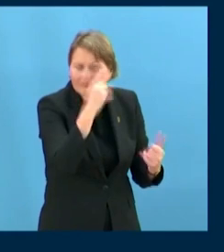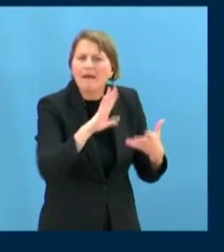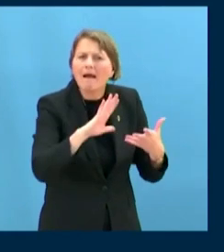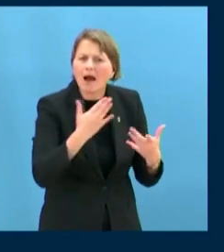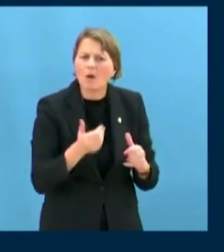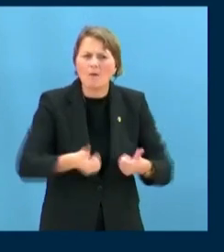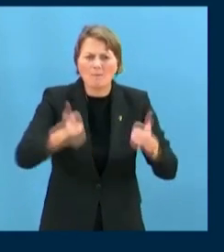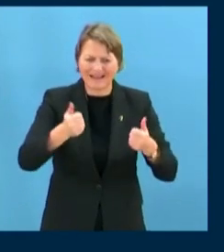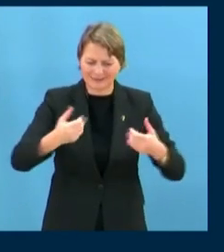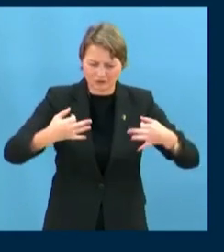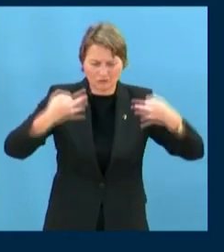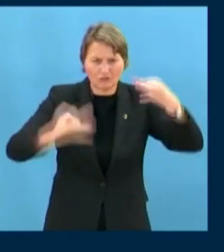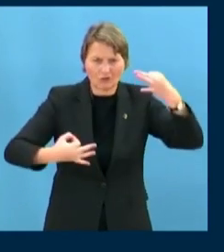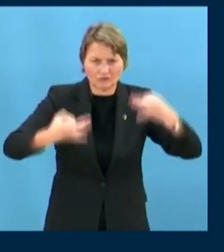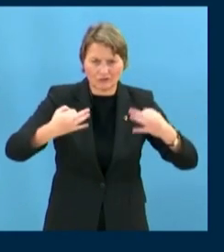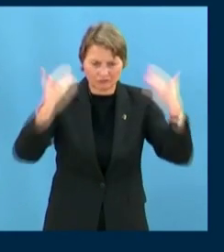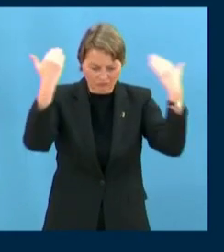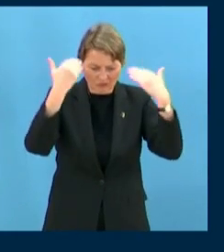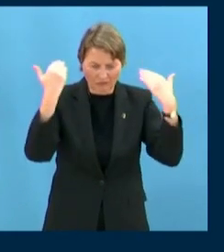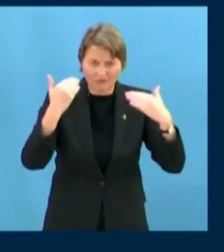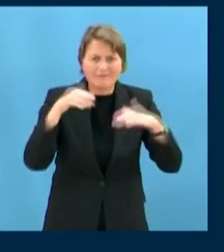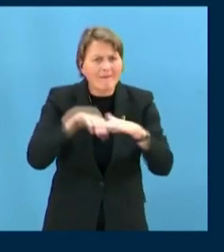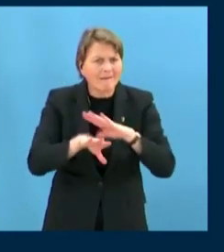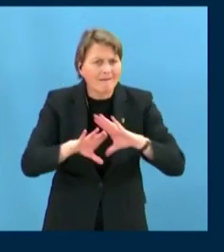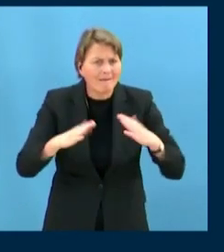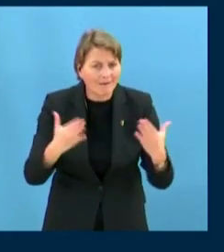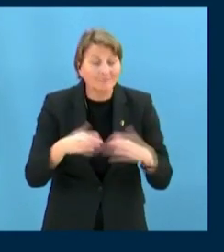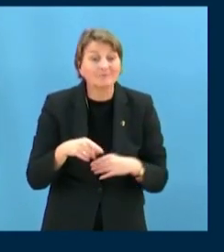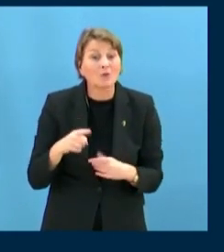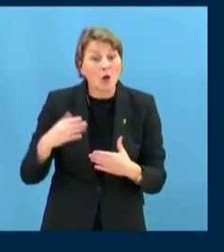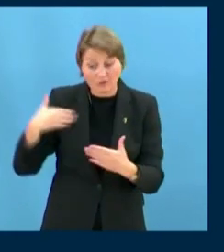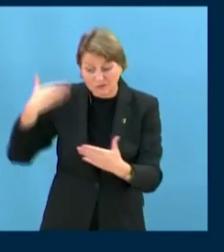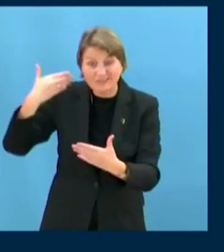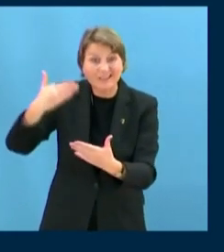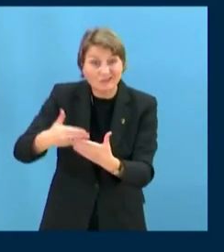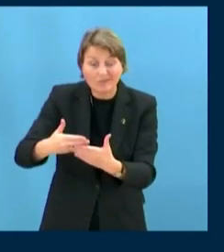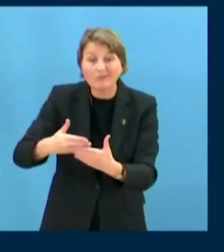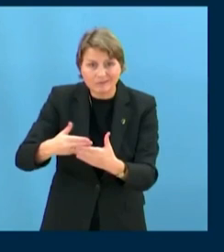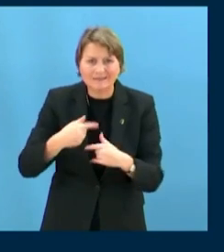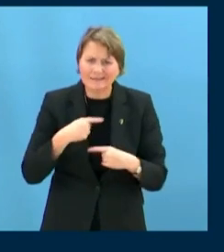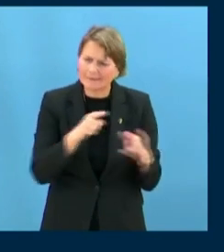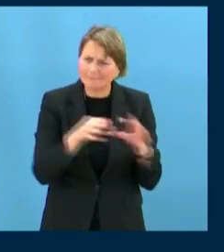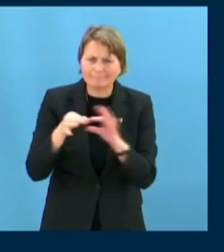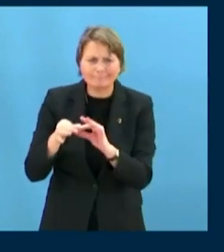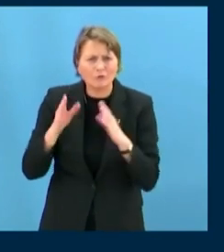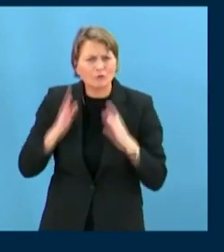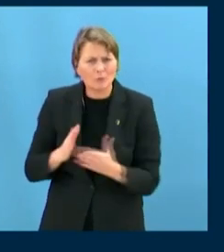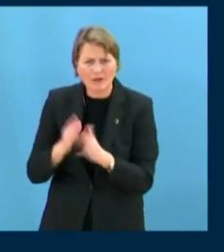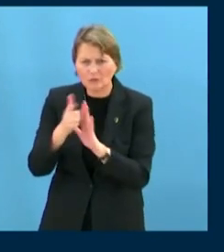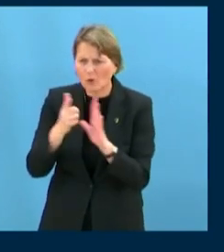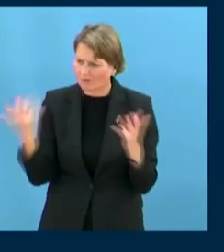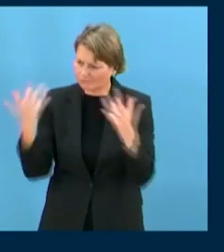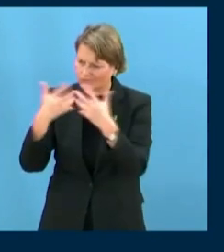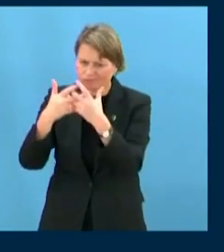Indigenous justice systems, provided they are aligned with international human rights law, can play a crucial role in making